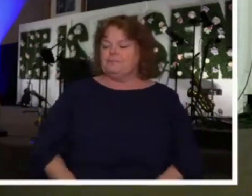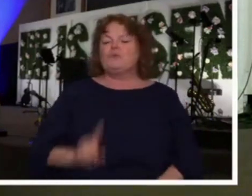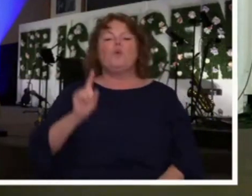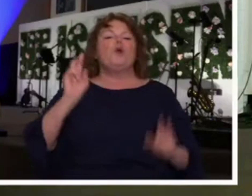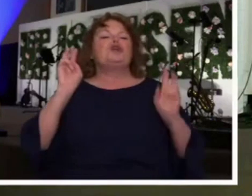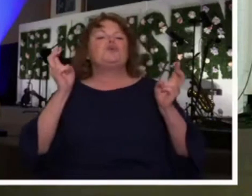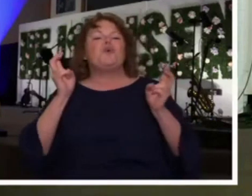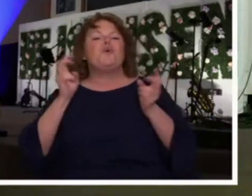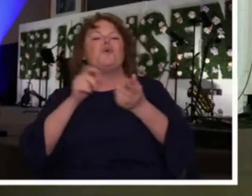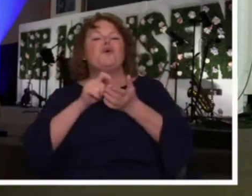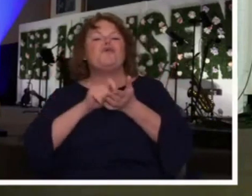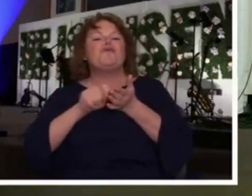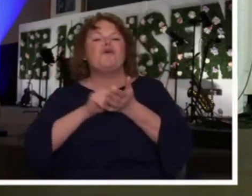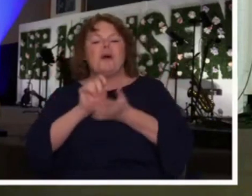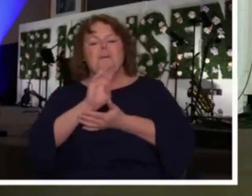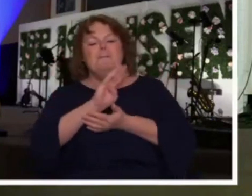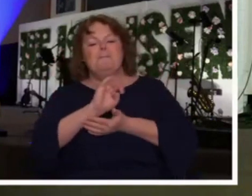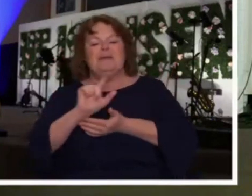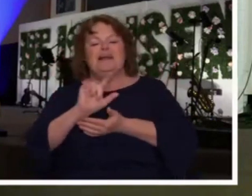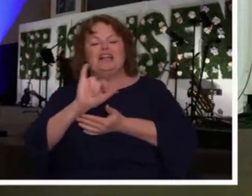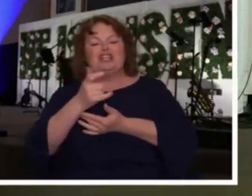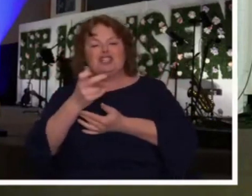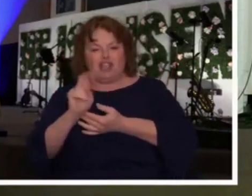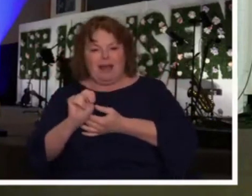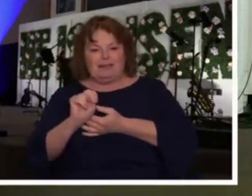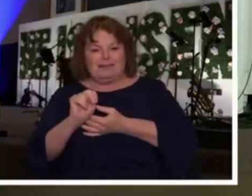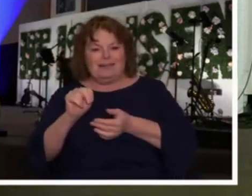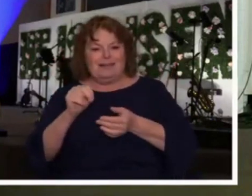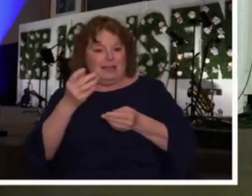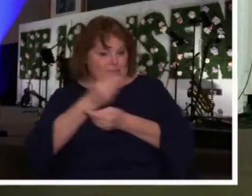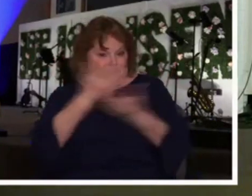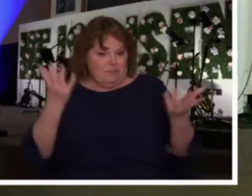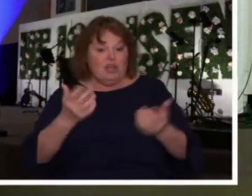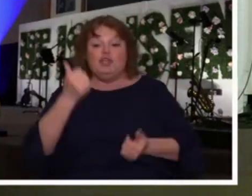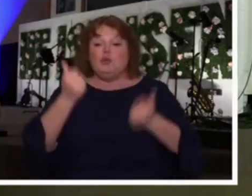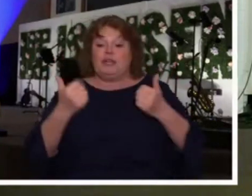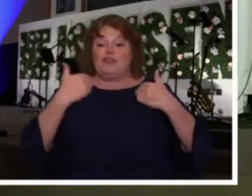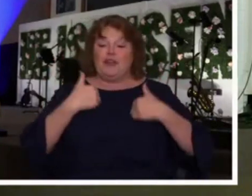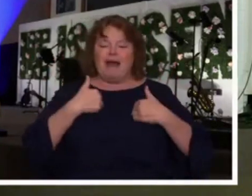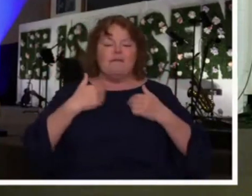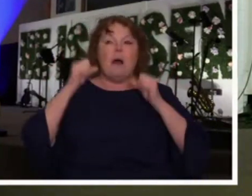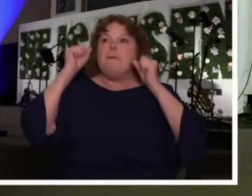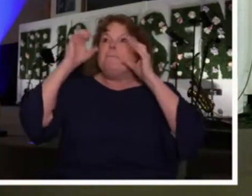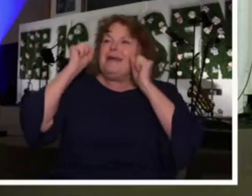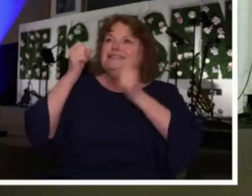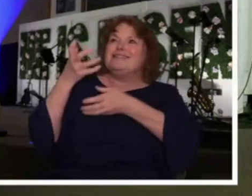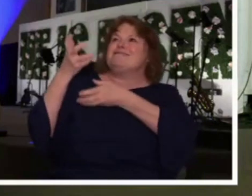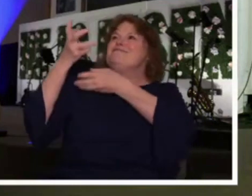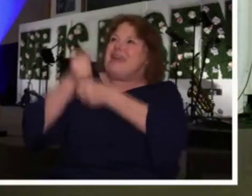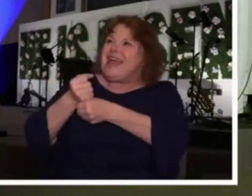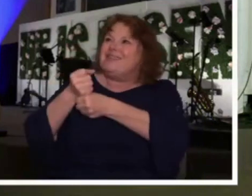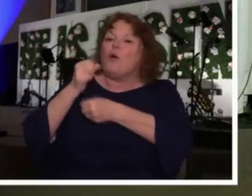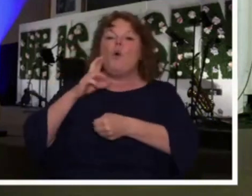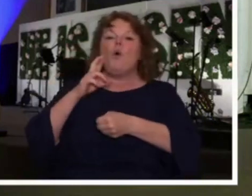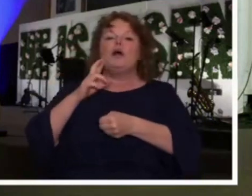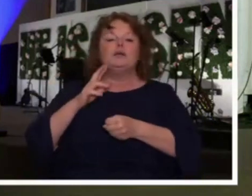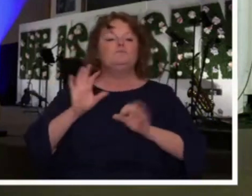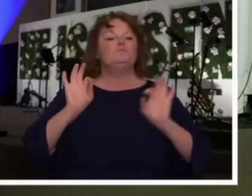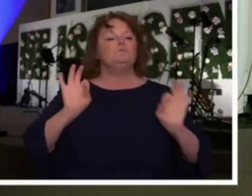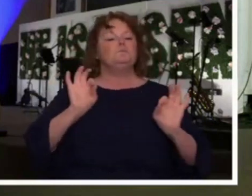and it says this, you can either have great faith or you can have dignity. You don't get both.